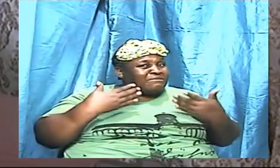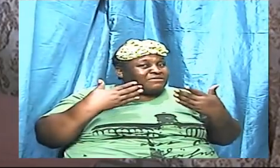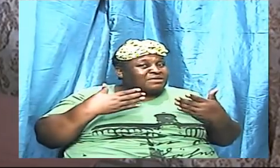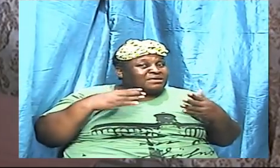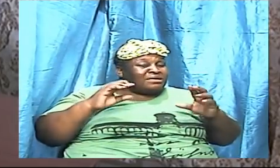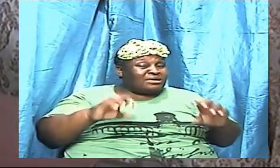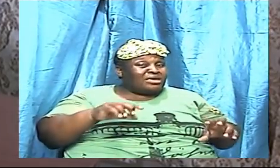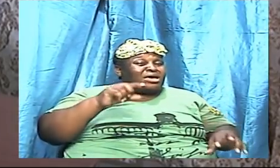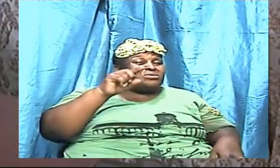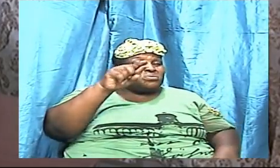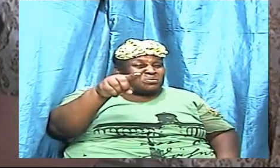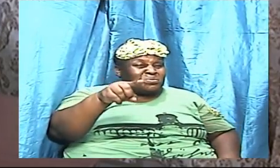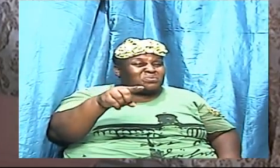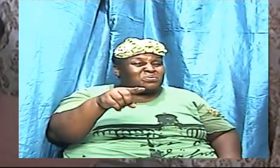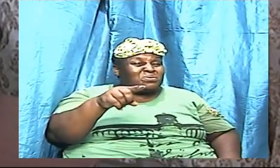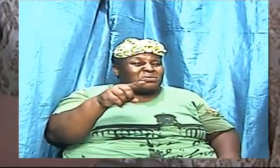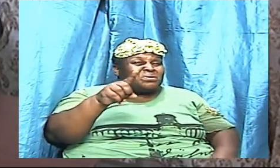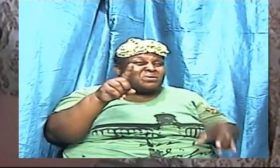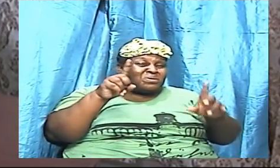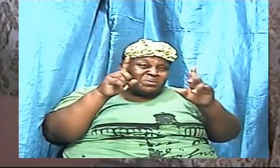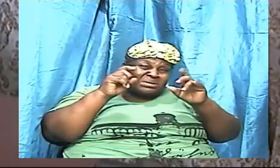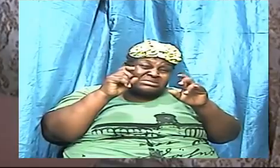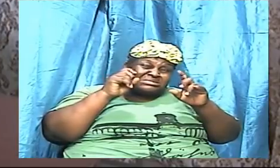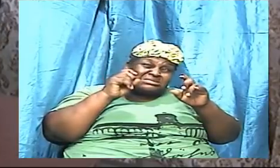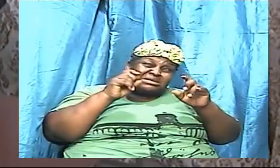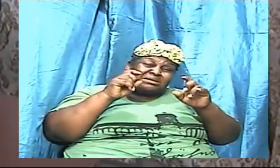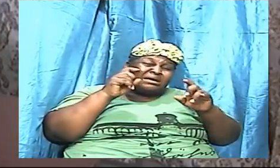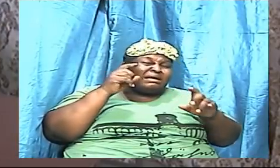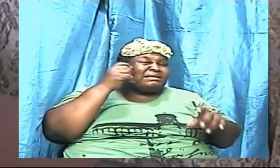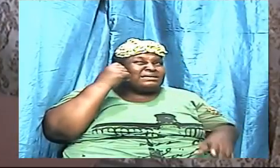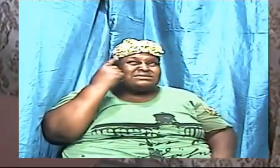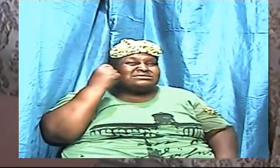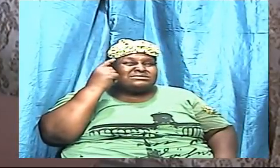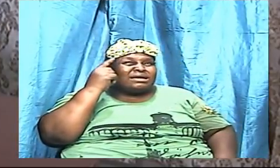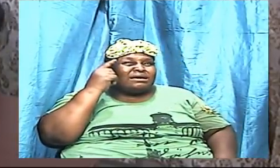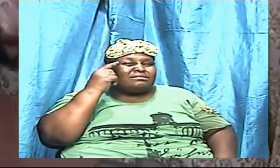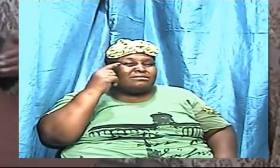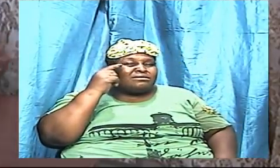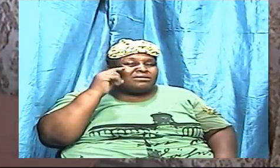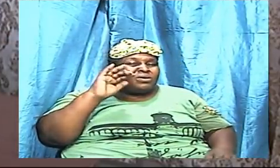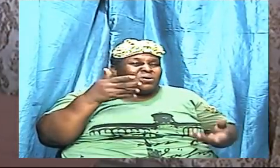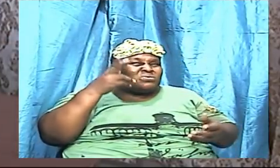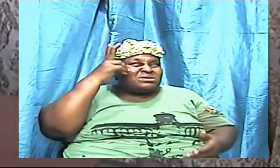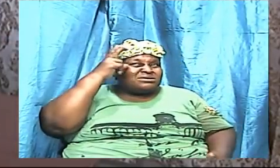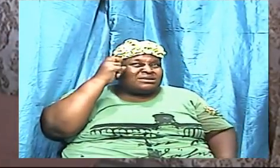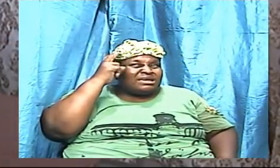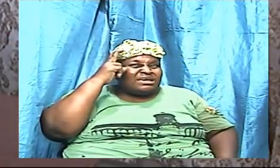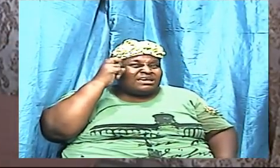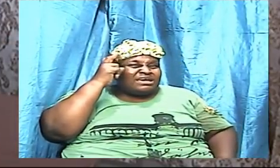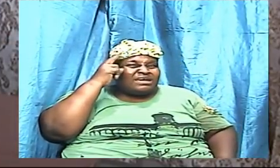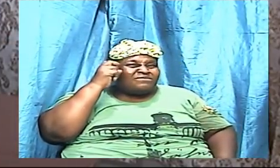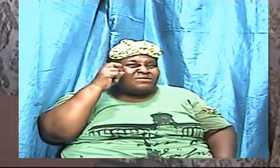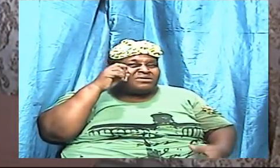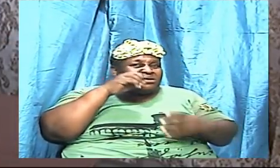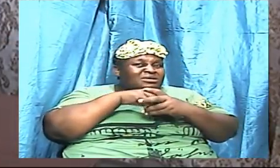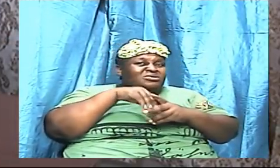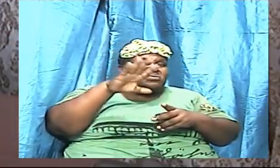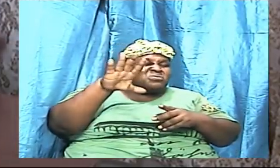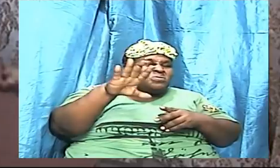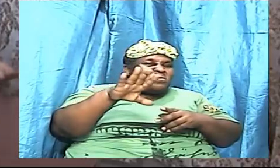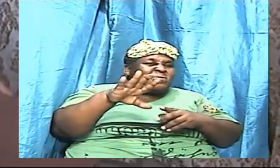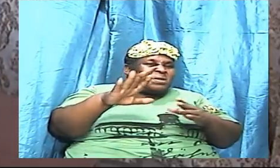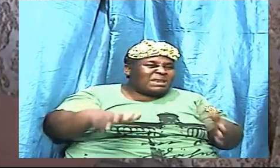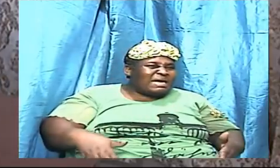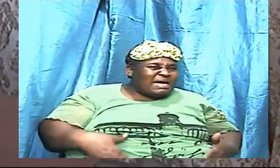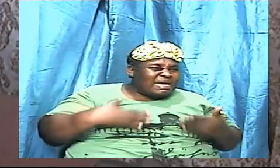a particular situation right now in your life in your experience to cause you to